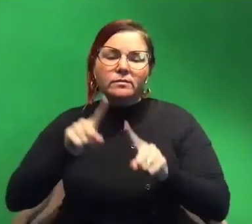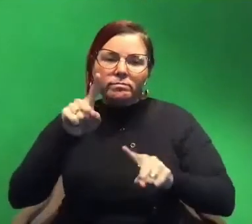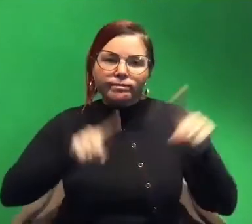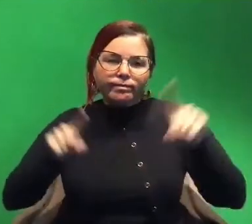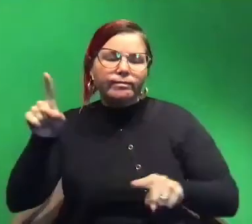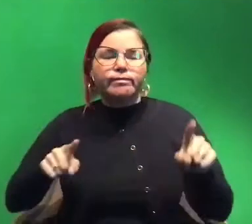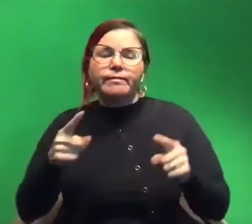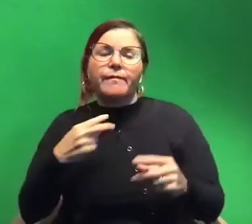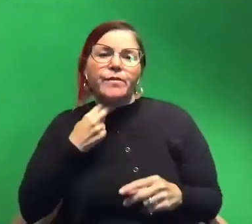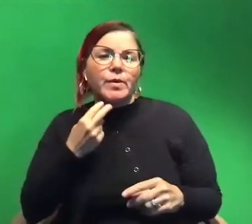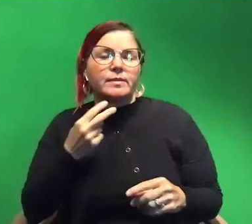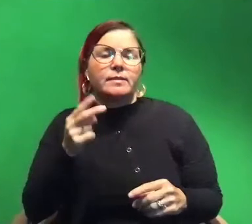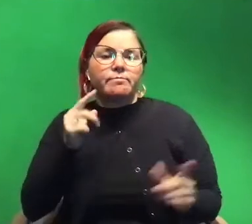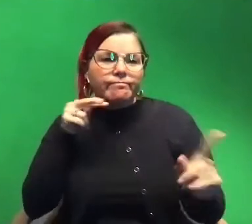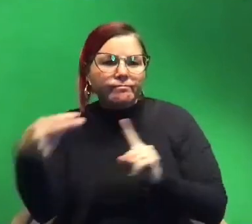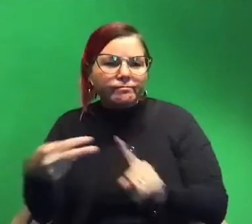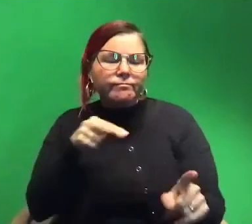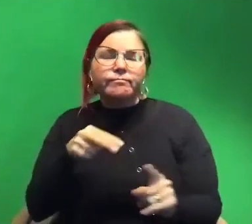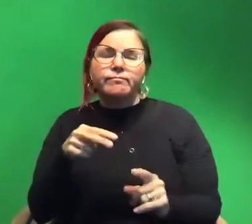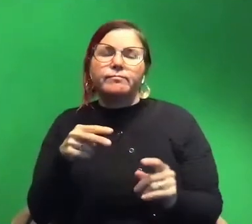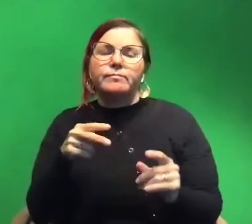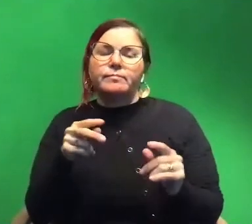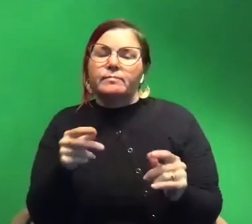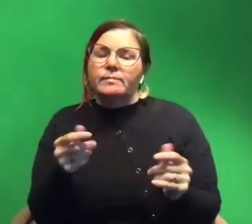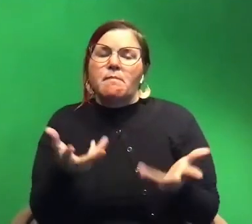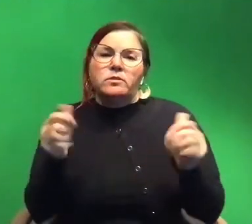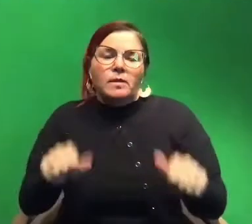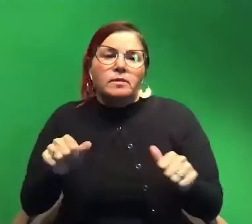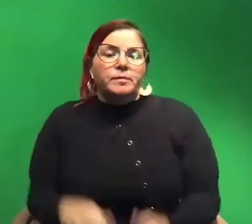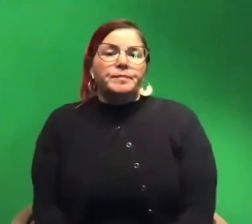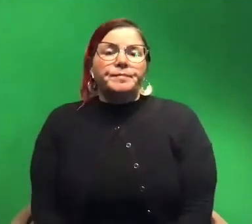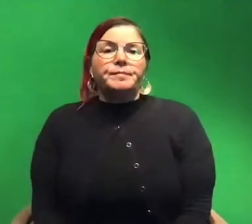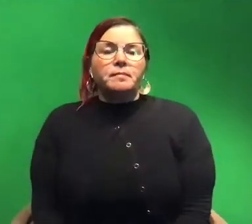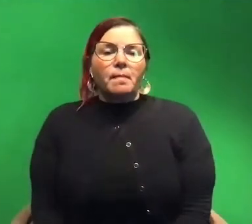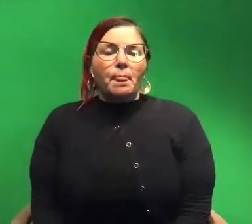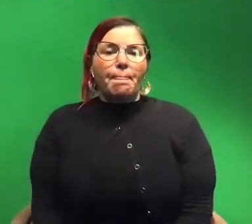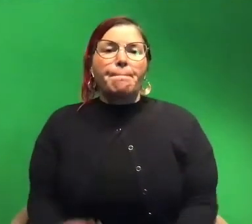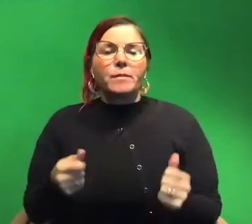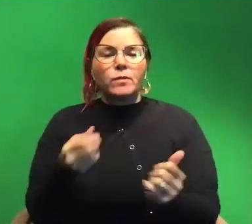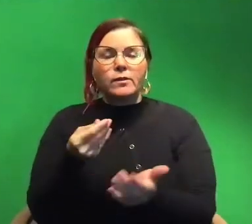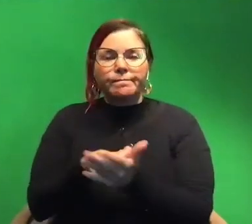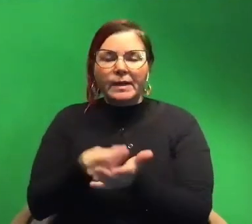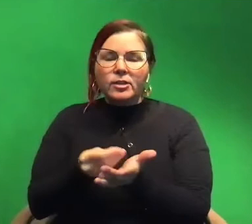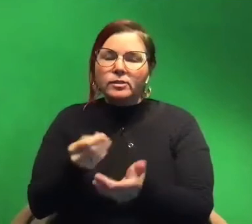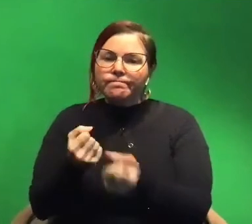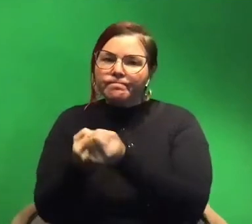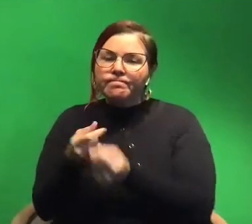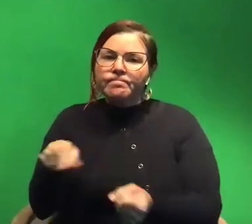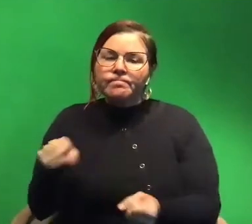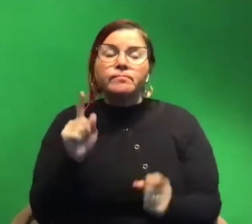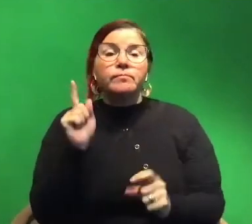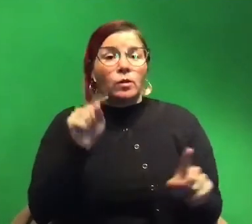to be heard by the public as humanly possible. And so we're trying to financially support that. So going to trivia